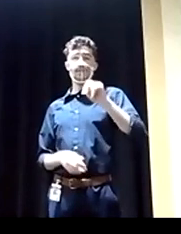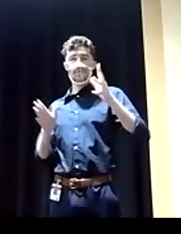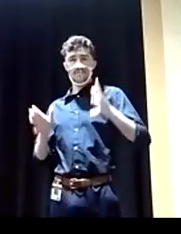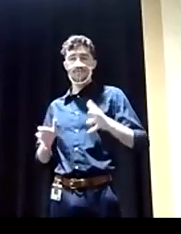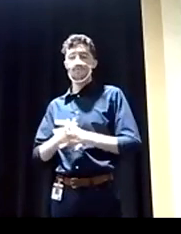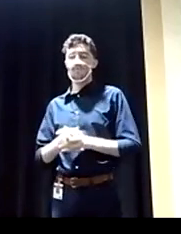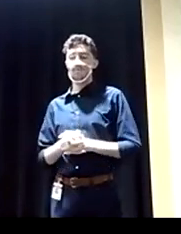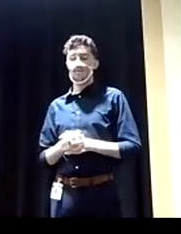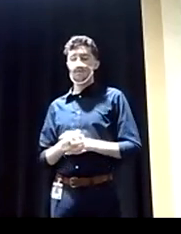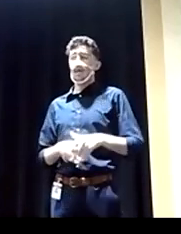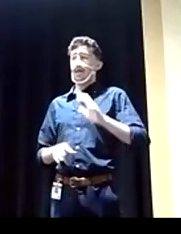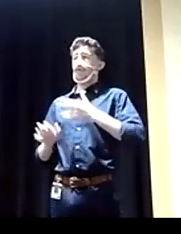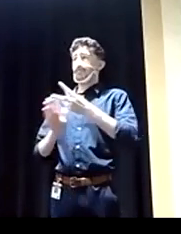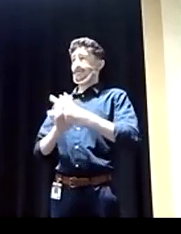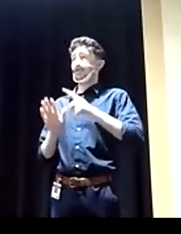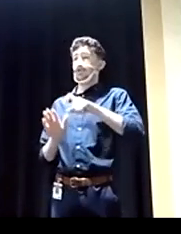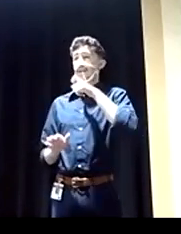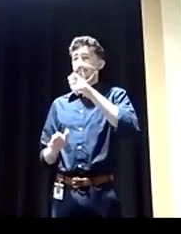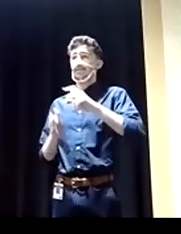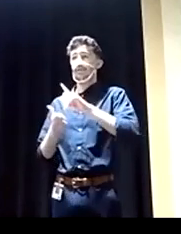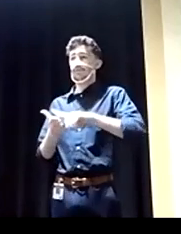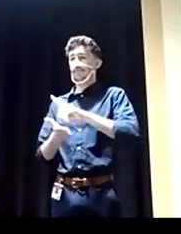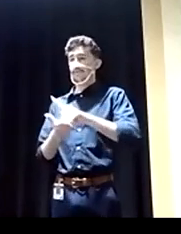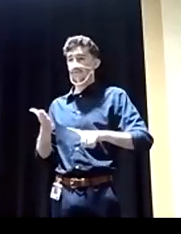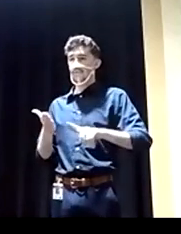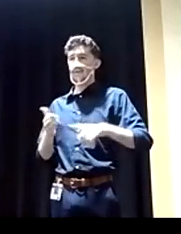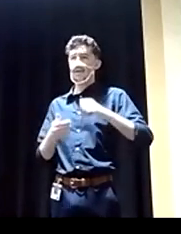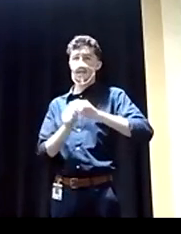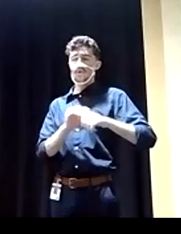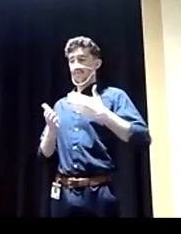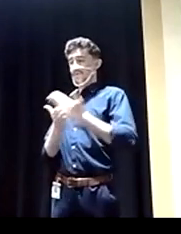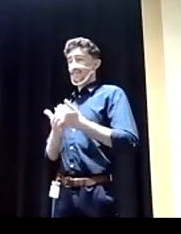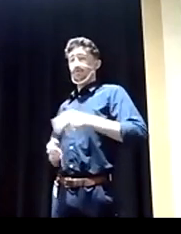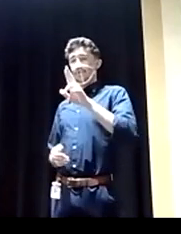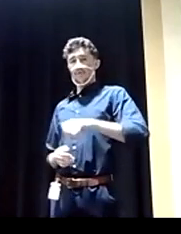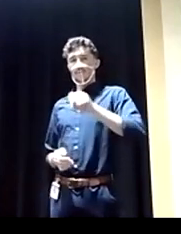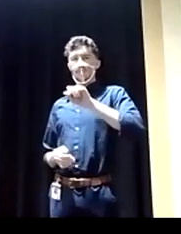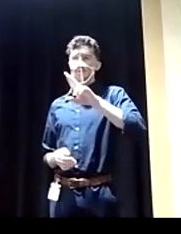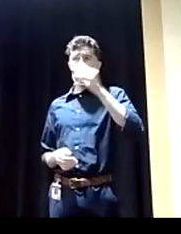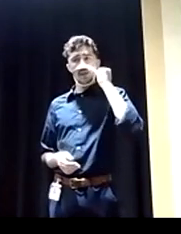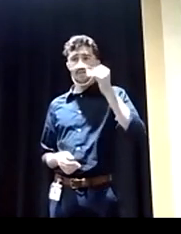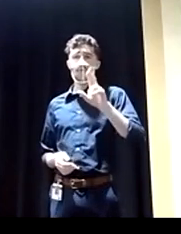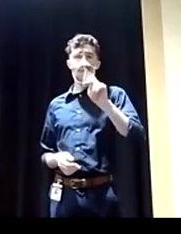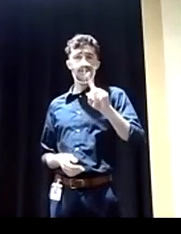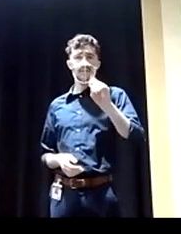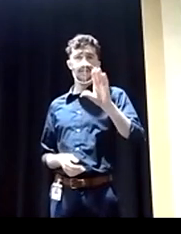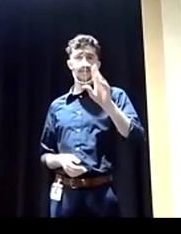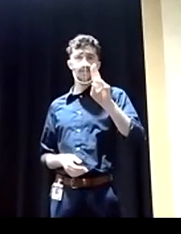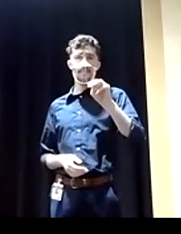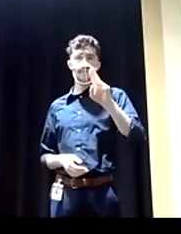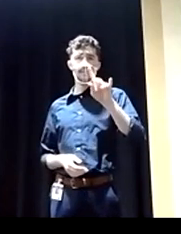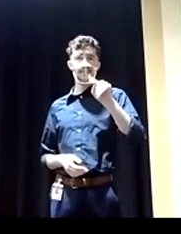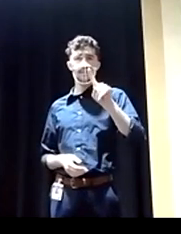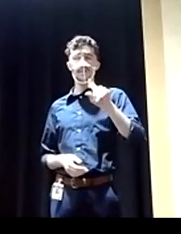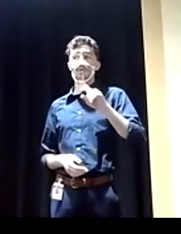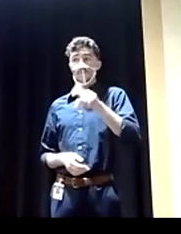discriminatory. And that when our refugees come to the United States or the undocumented ones. That we speak out if they're victims of